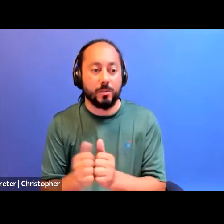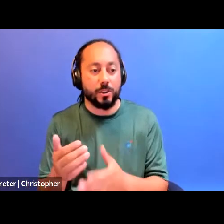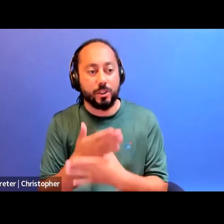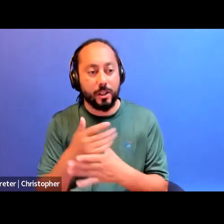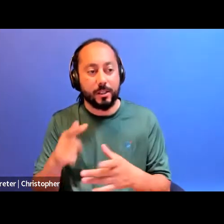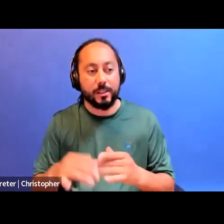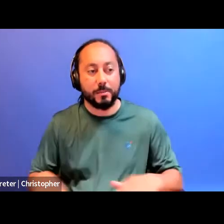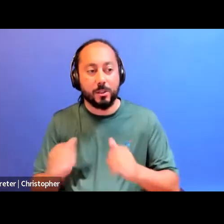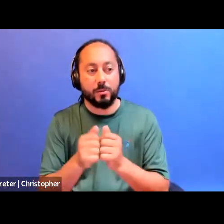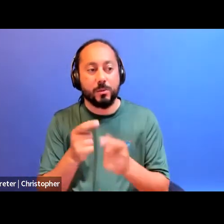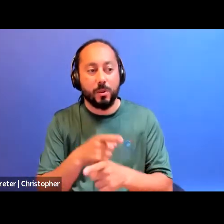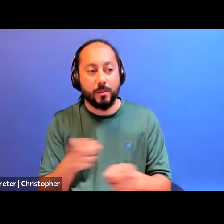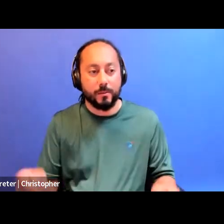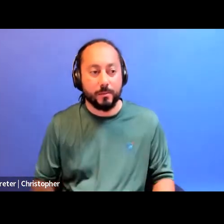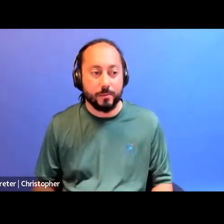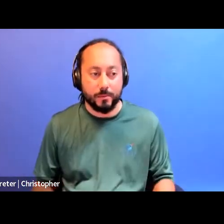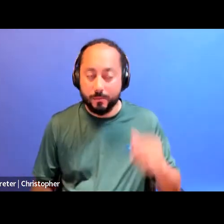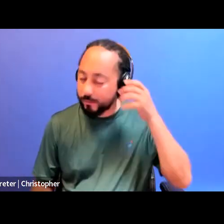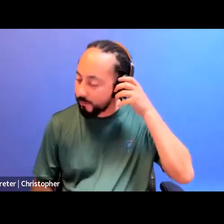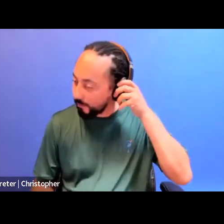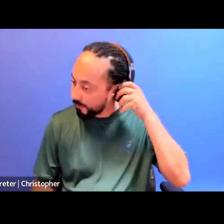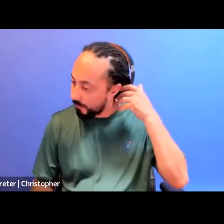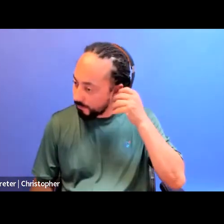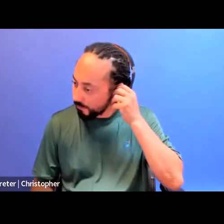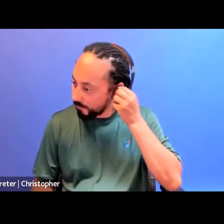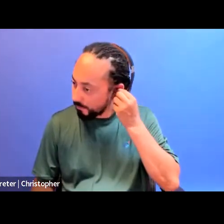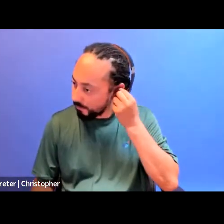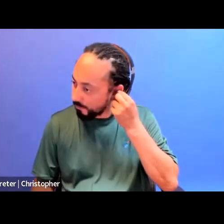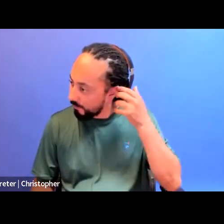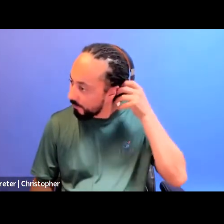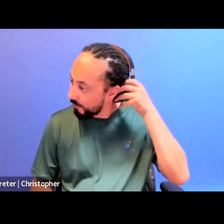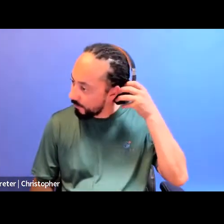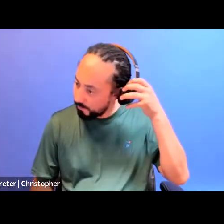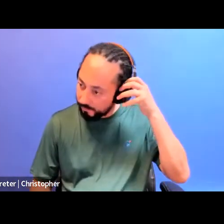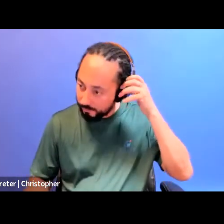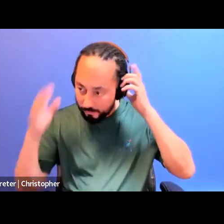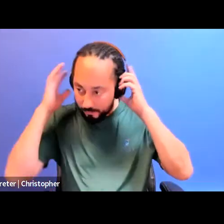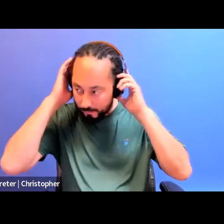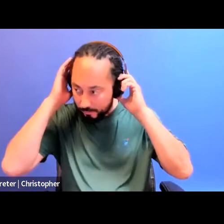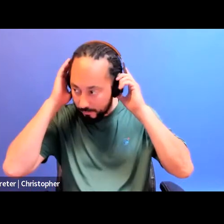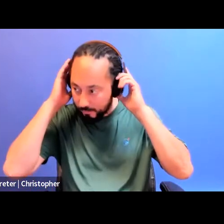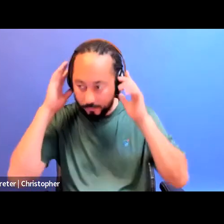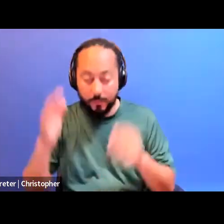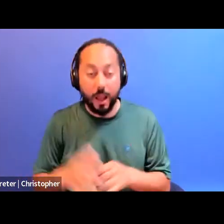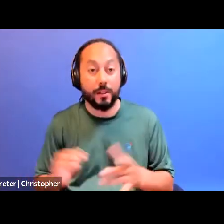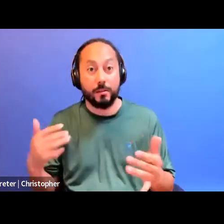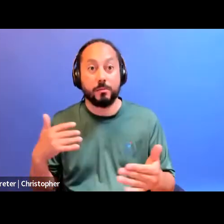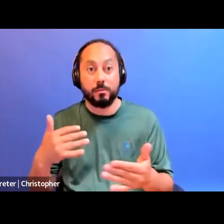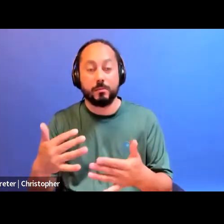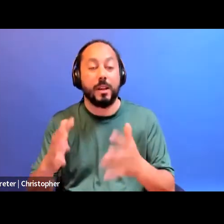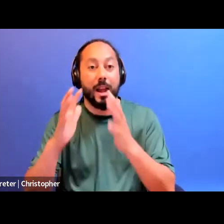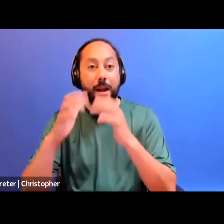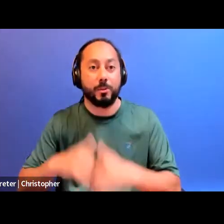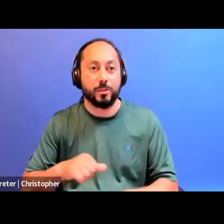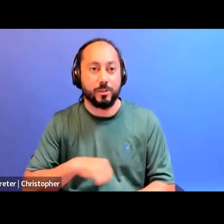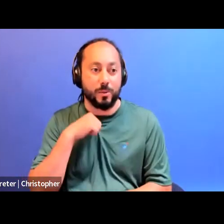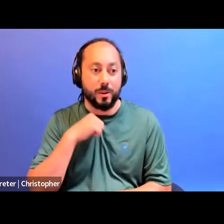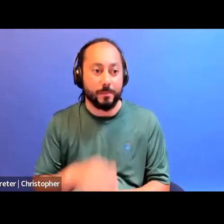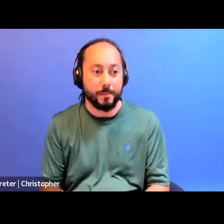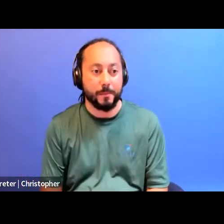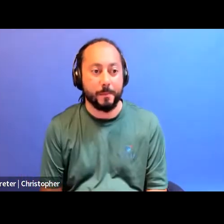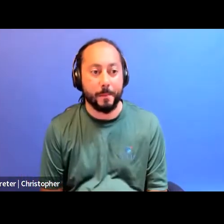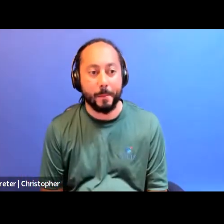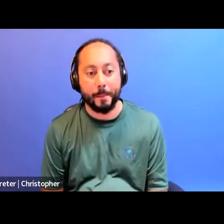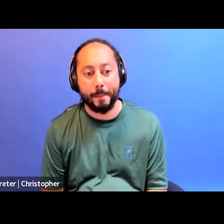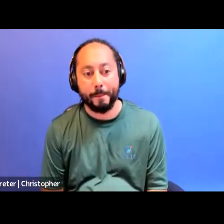you in this political education in the lead up to abolitionist pride. So I was